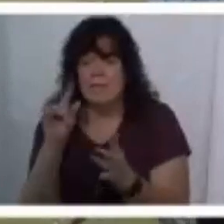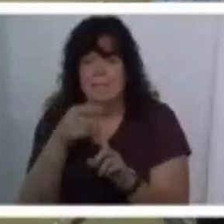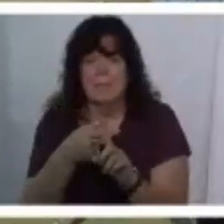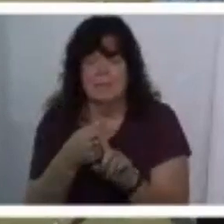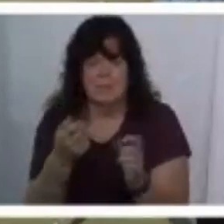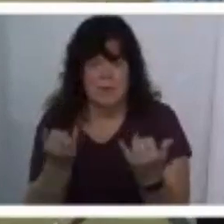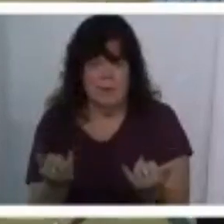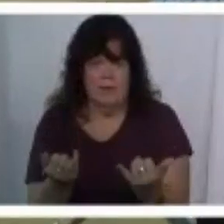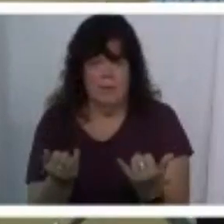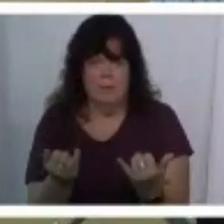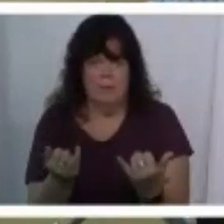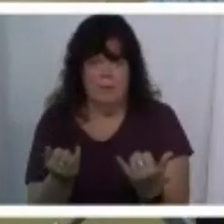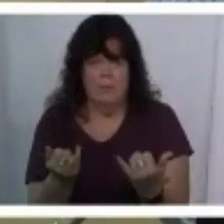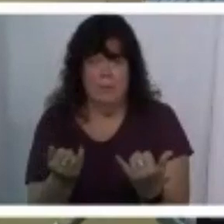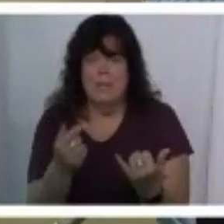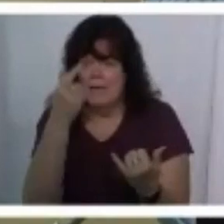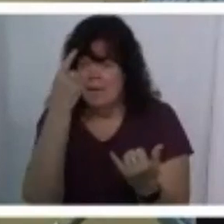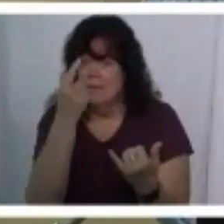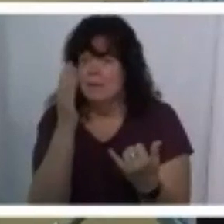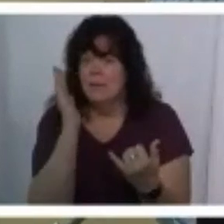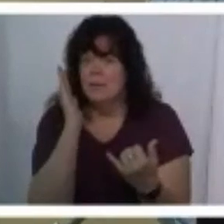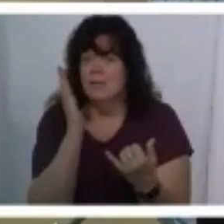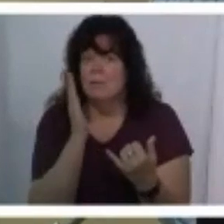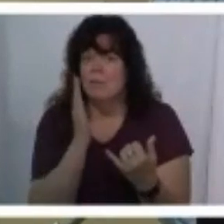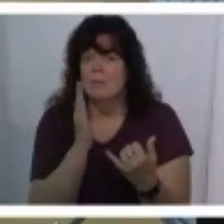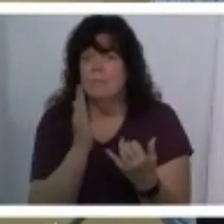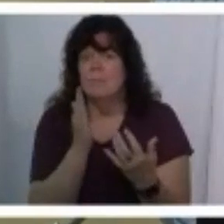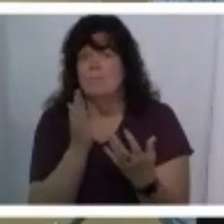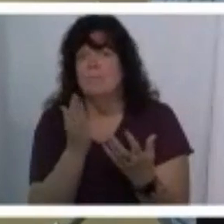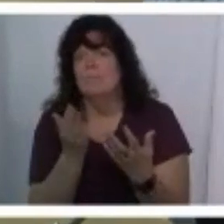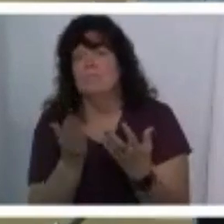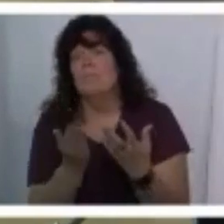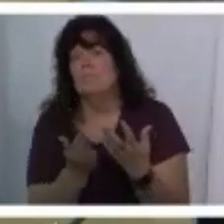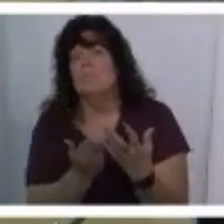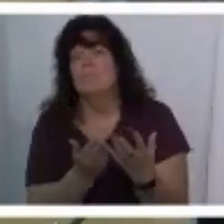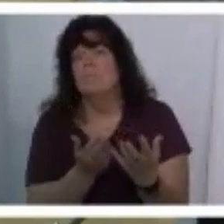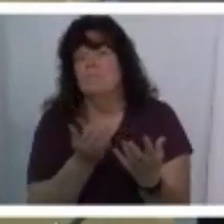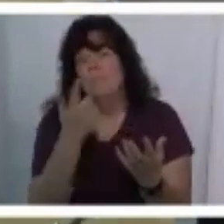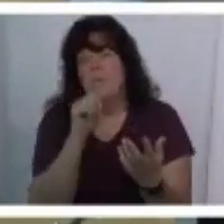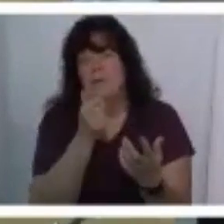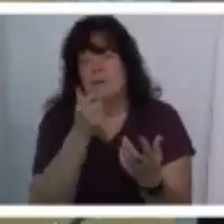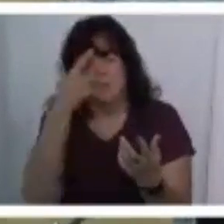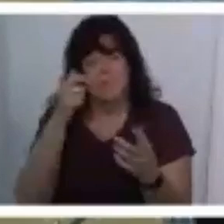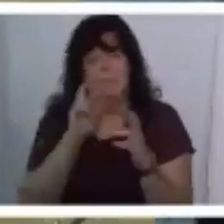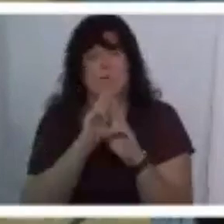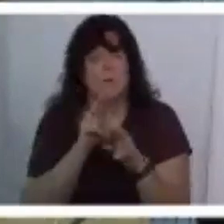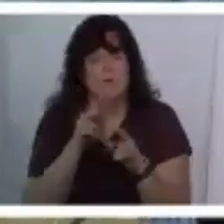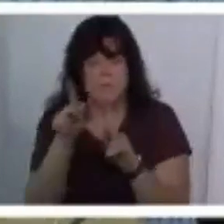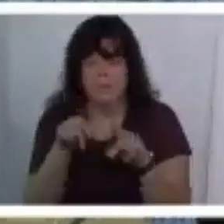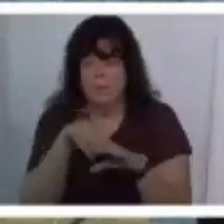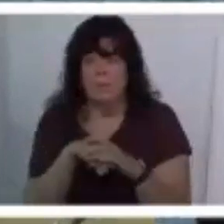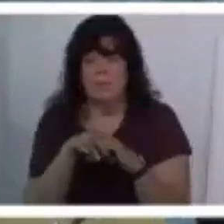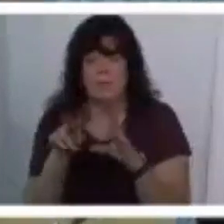now um i think it's gonna be not as a result of the people